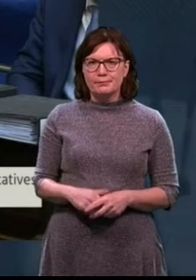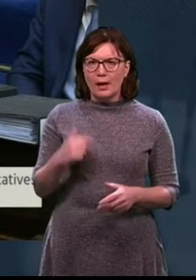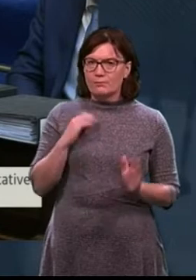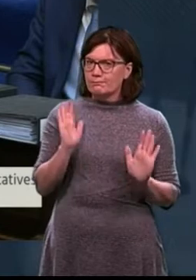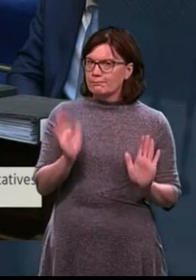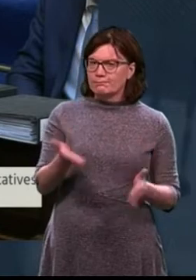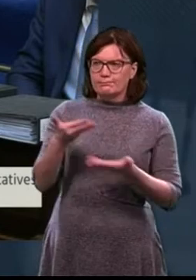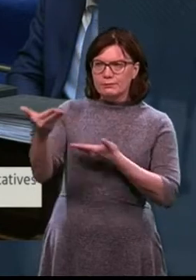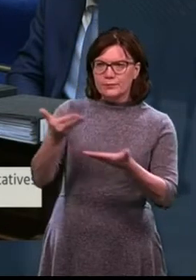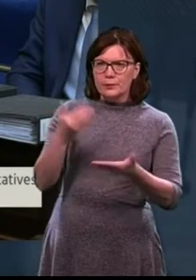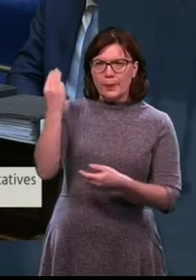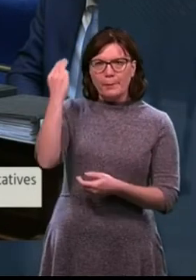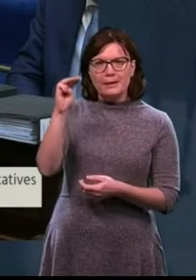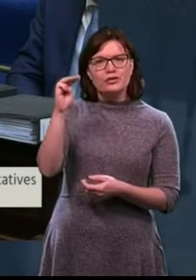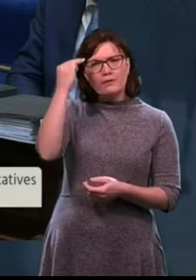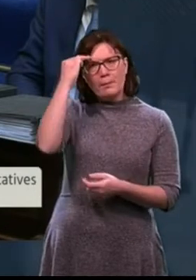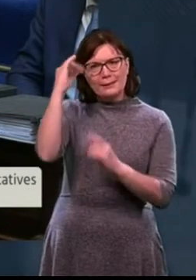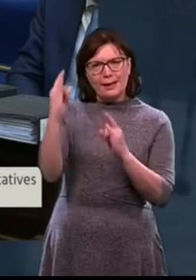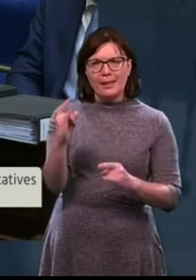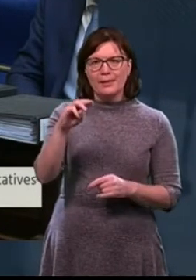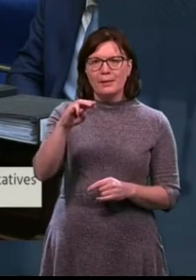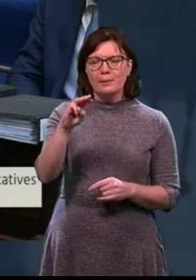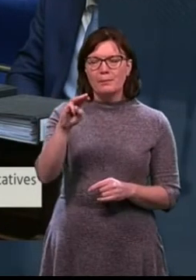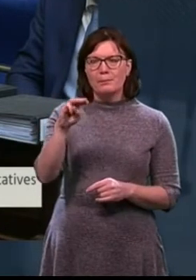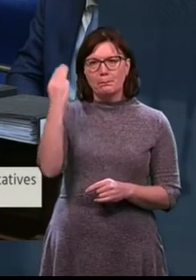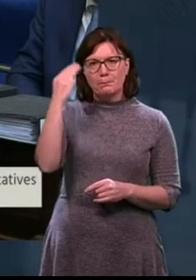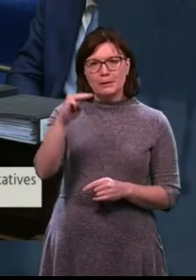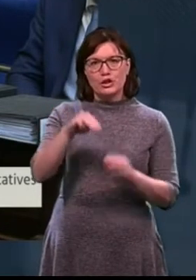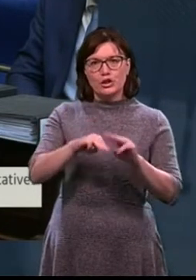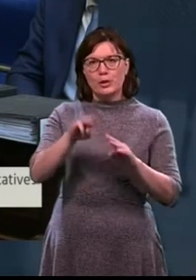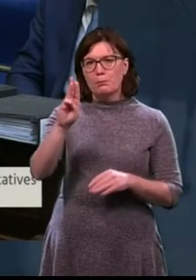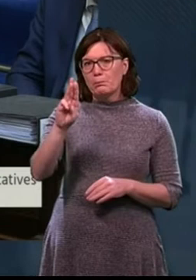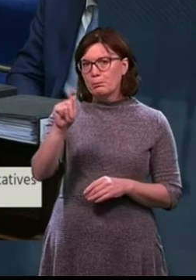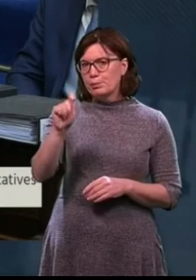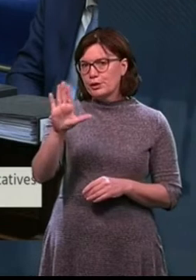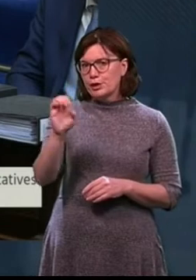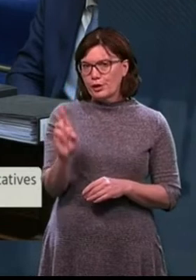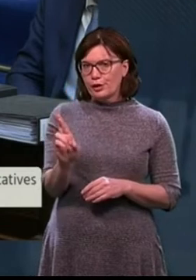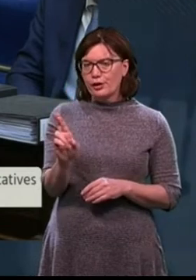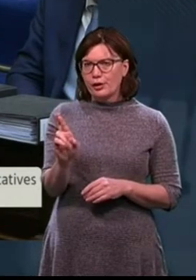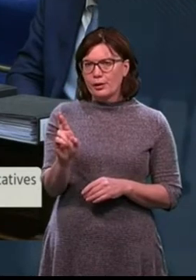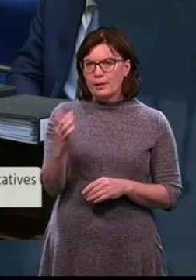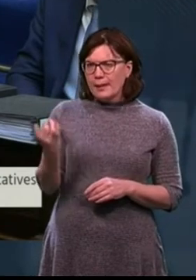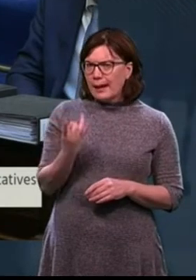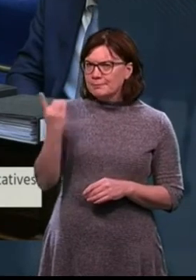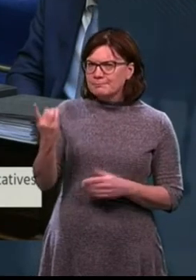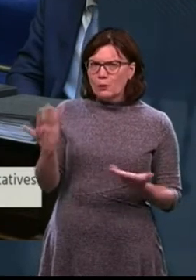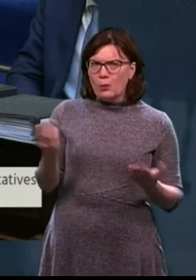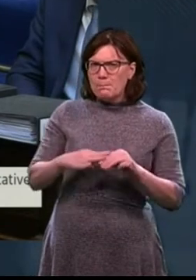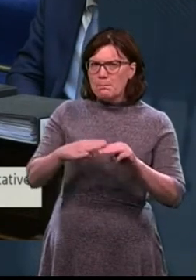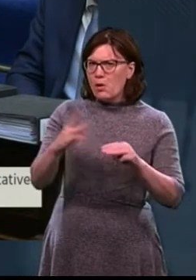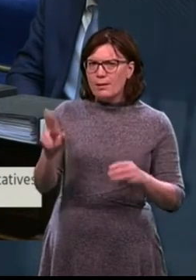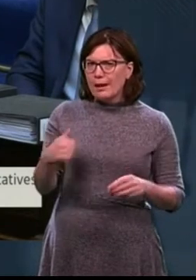with the Minister for Health, Mary Butler, over the last 24 hours, with a view to seeing what more